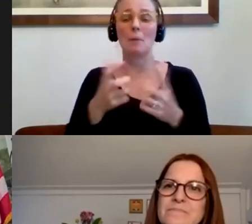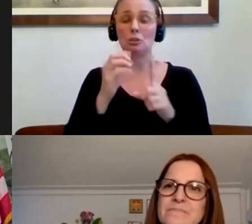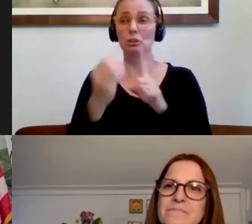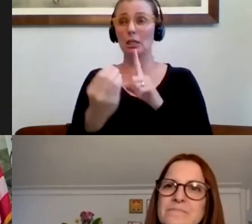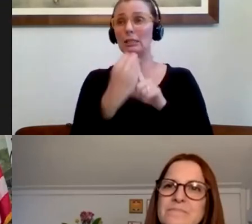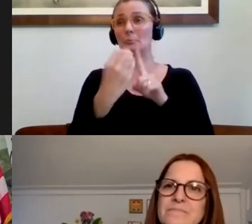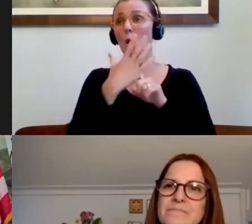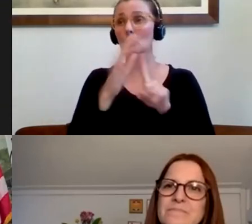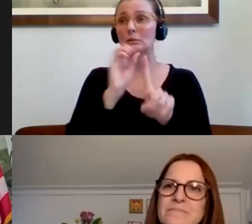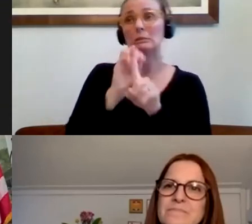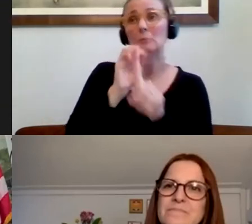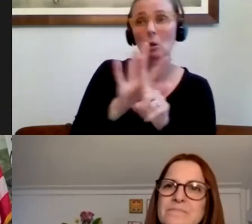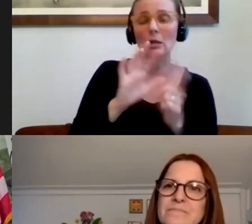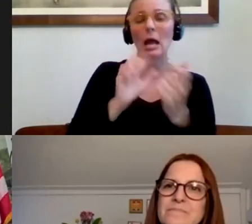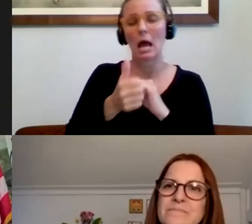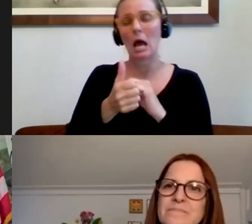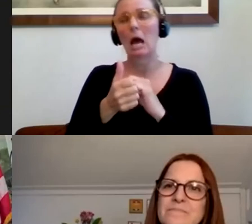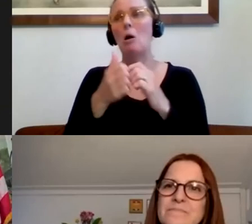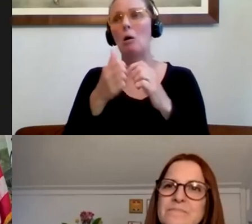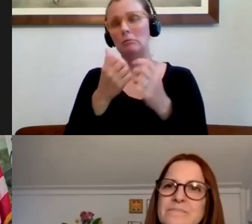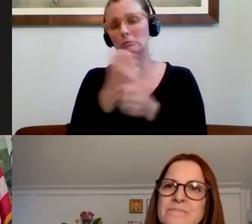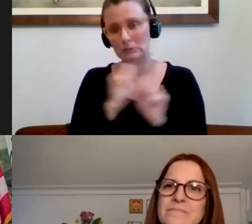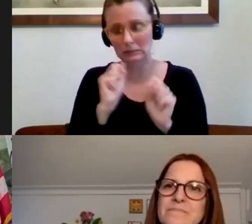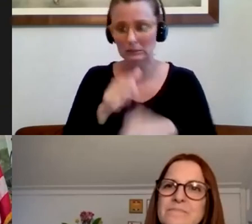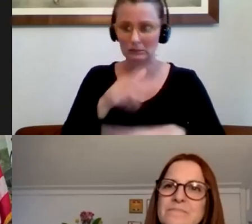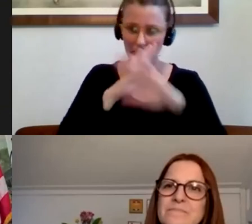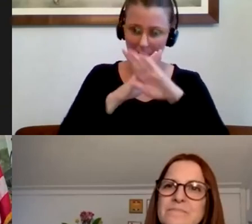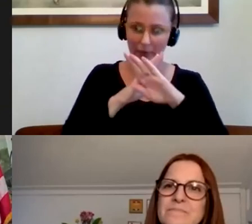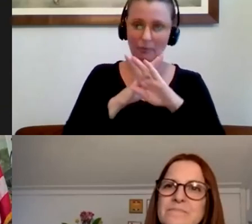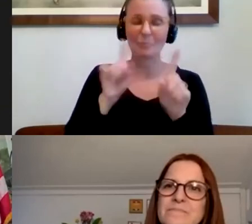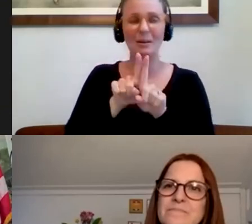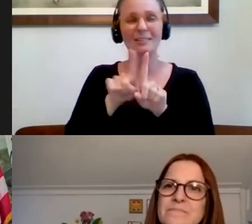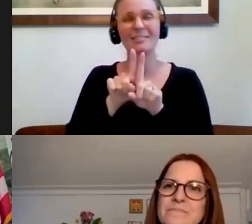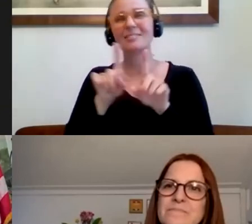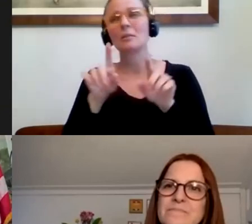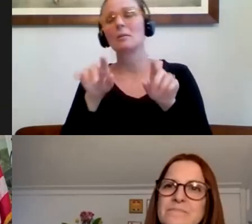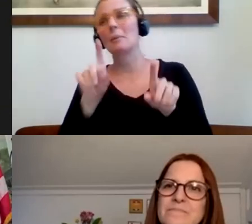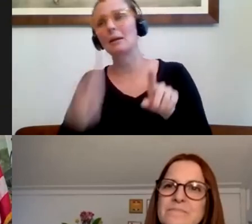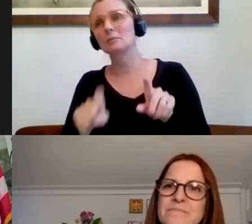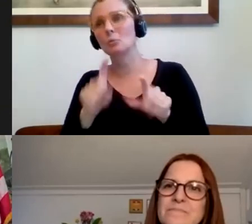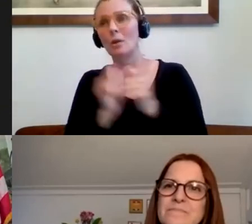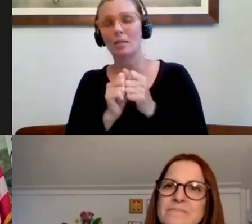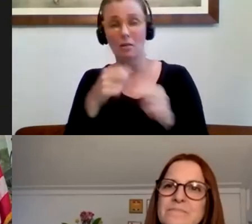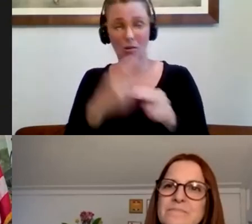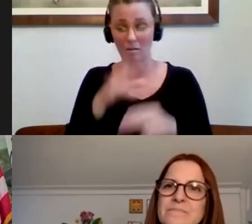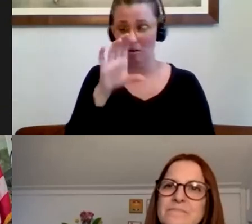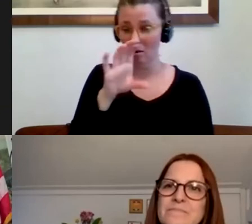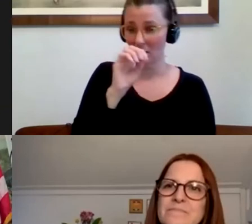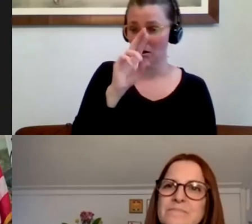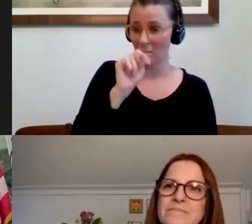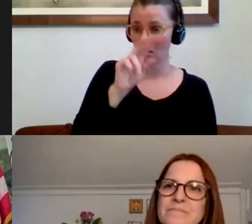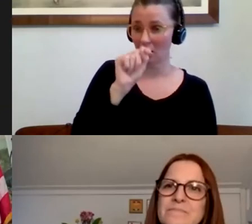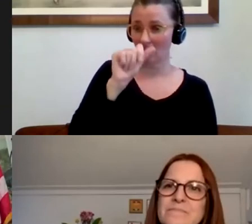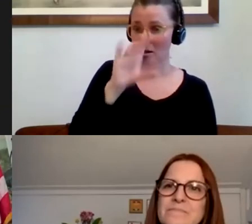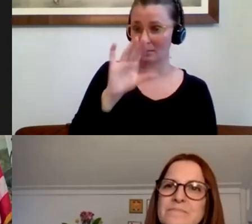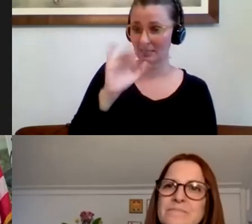it. And, but that also has to be combined with the Commonwealth's other efforts around contact tracing, like we're doing in Summerville and case tracking. Doug,